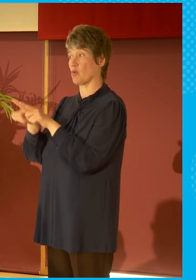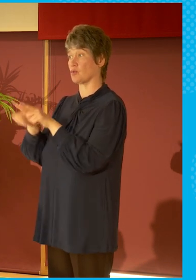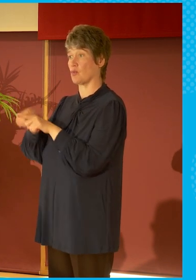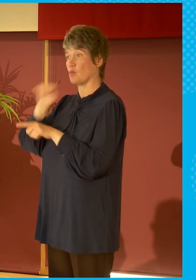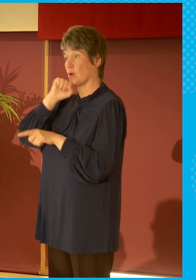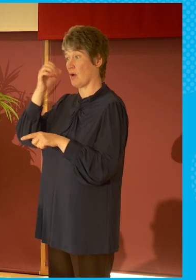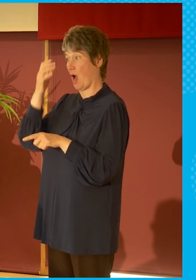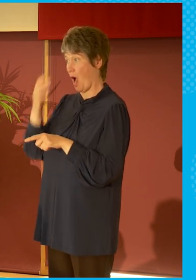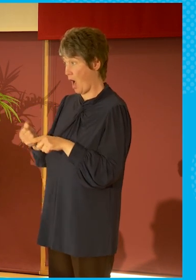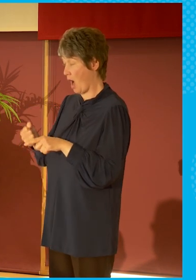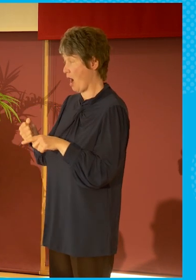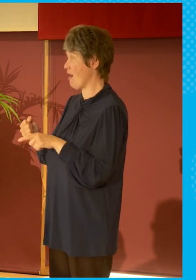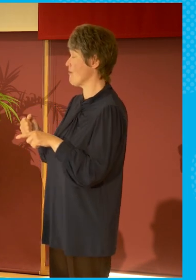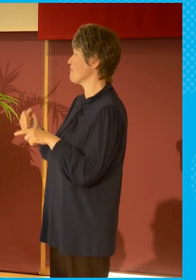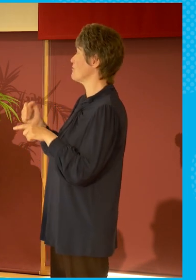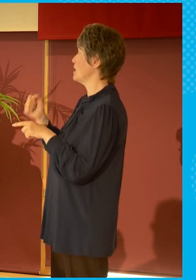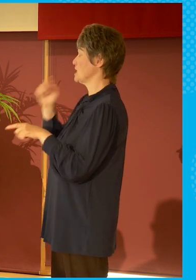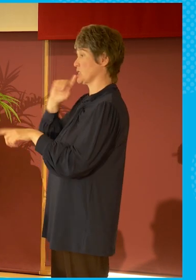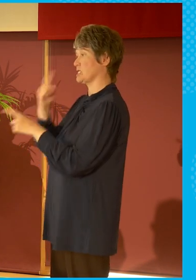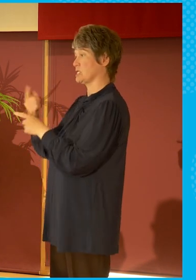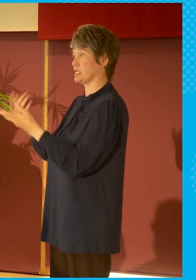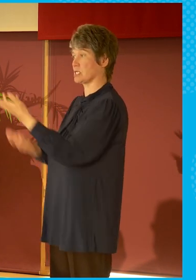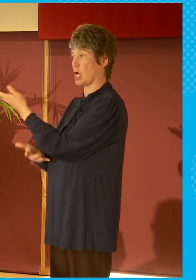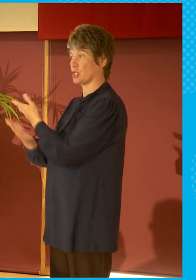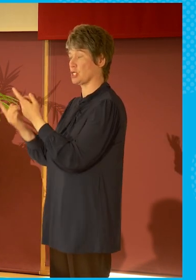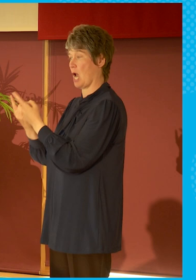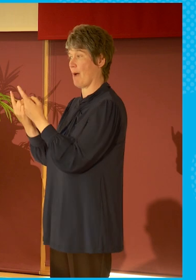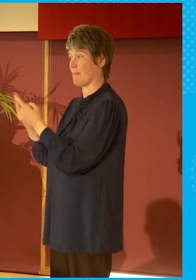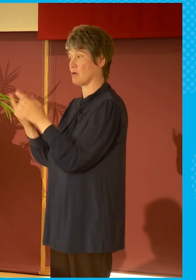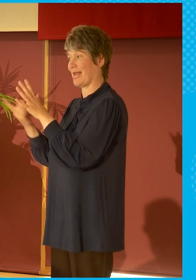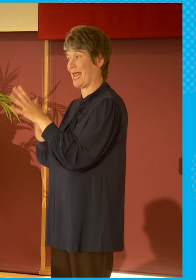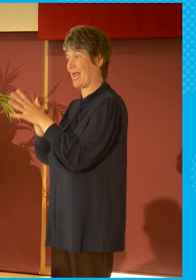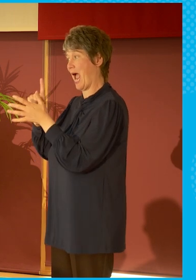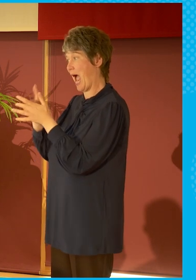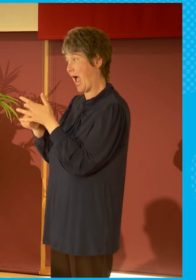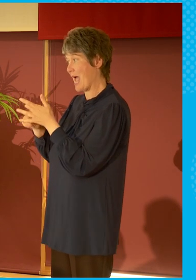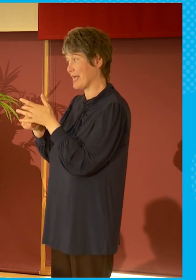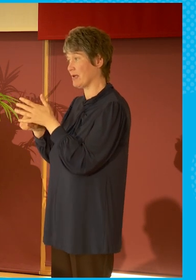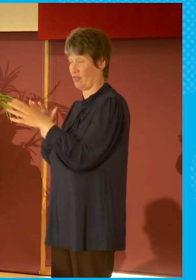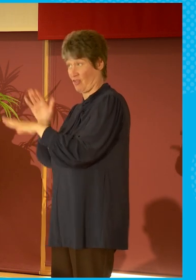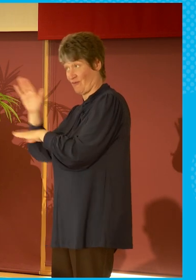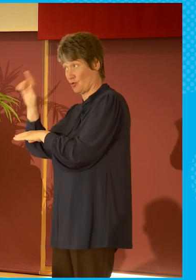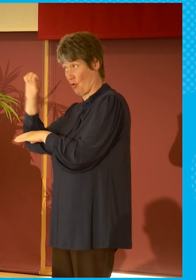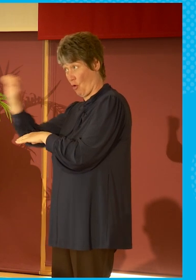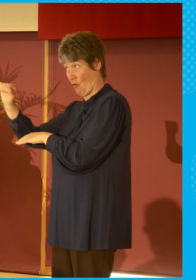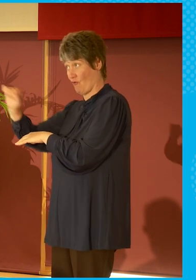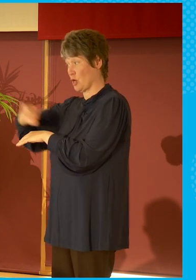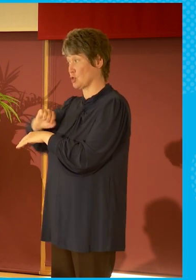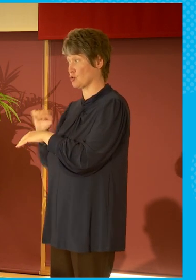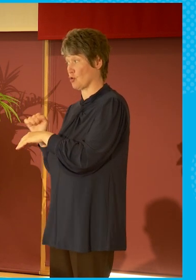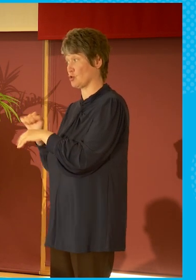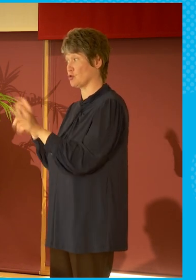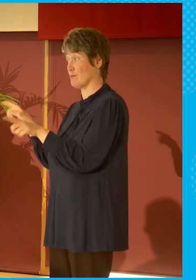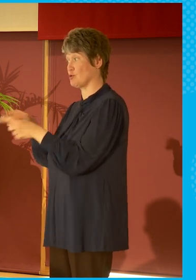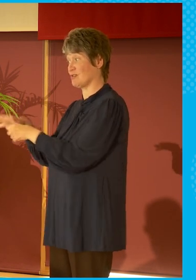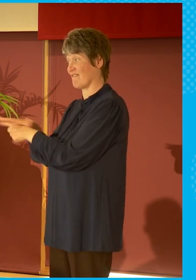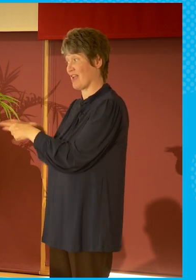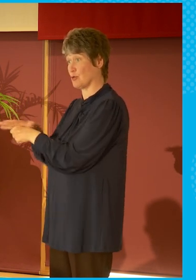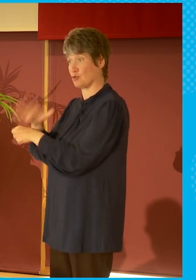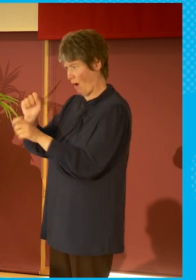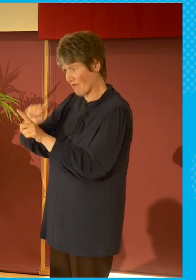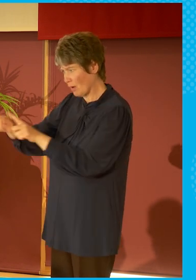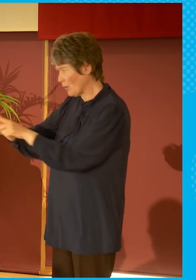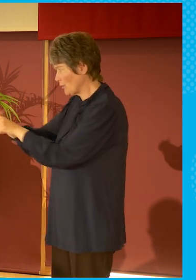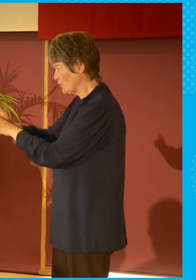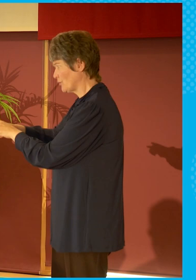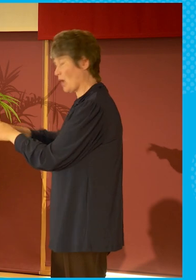Something I did want to go on to, but there wasn't time today. And the future of Scottish music venues. So a lot is going on in the cultural